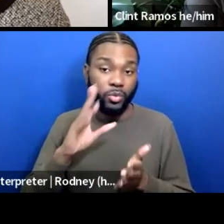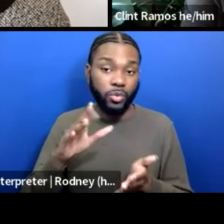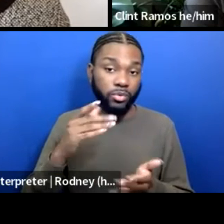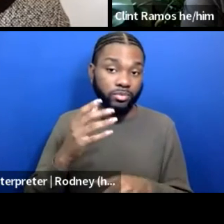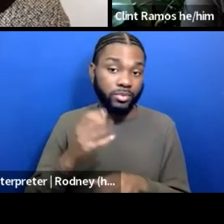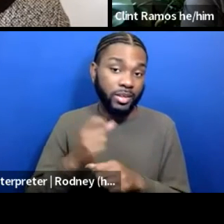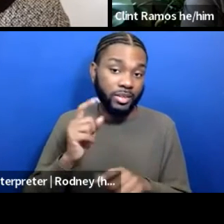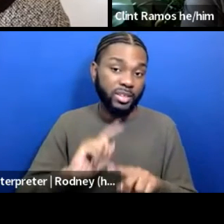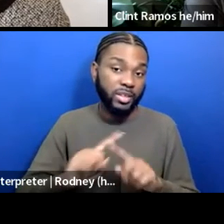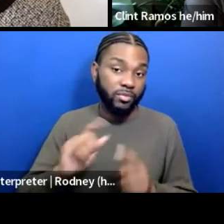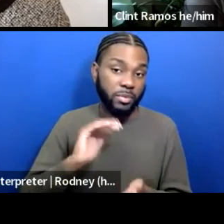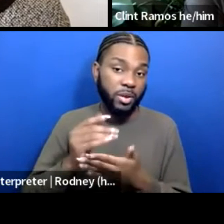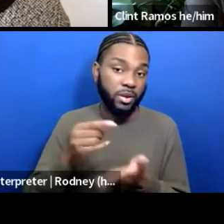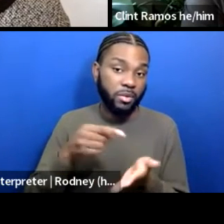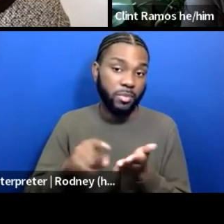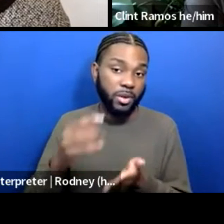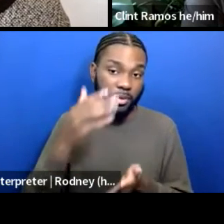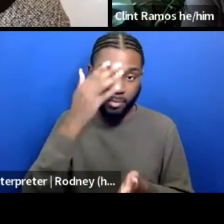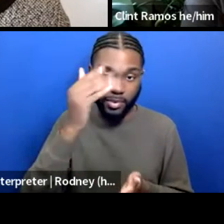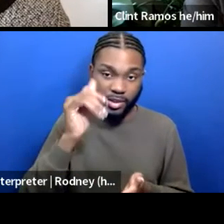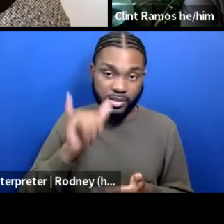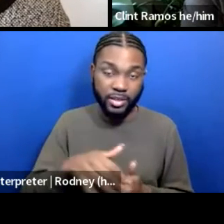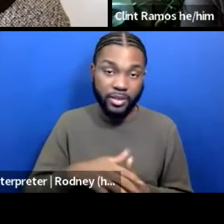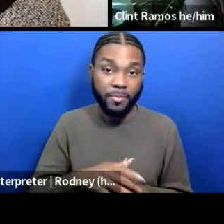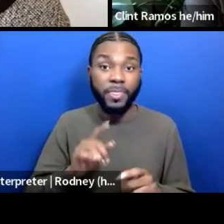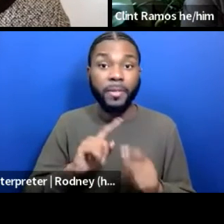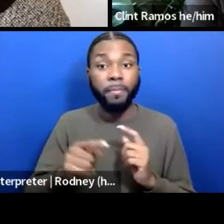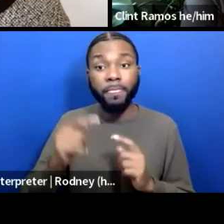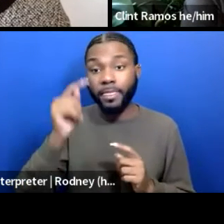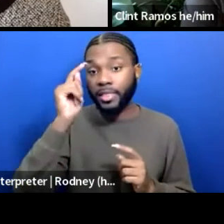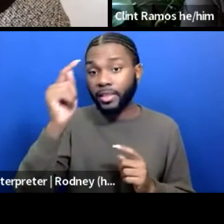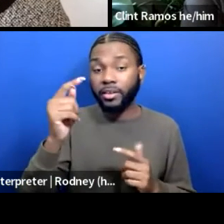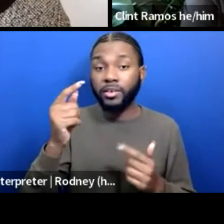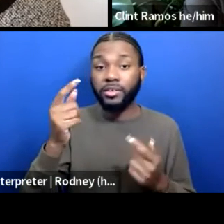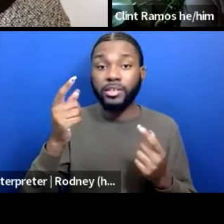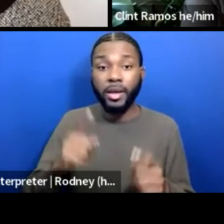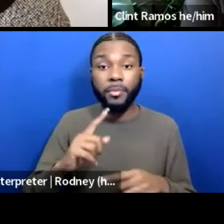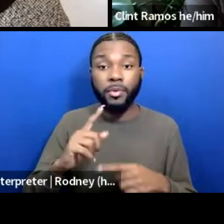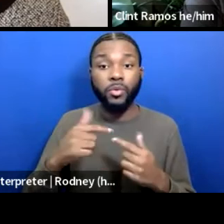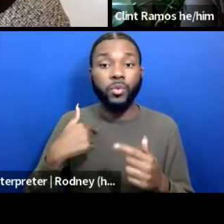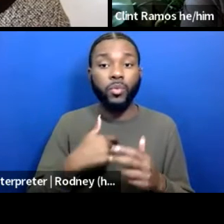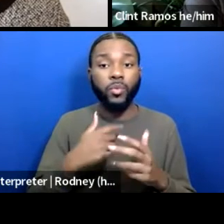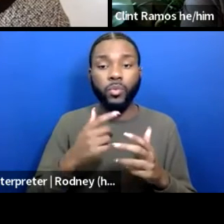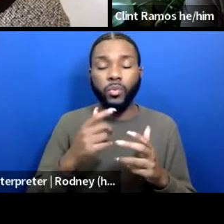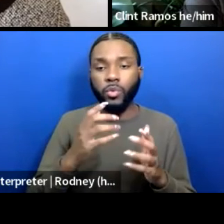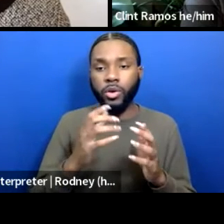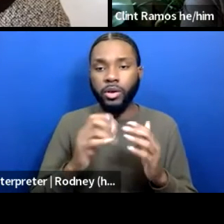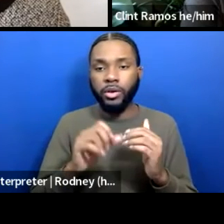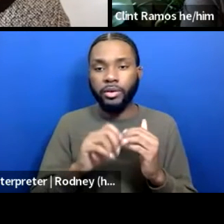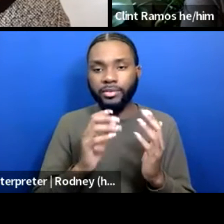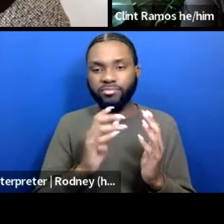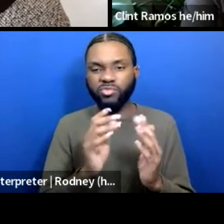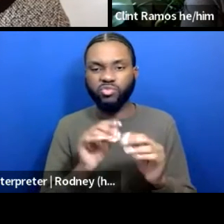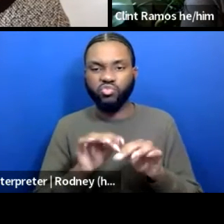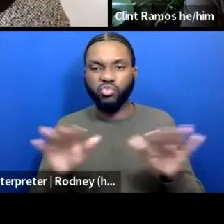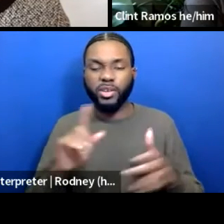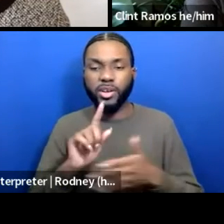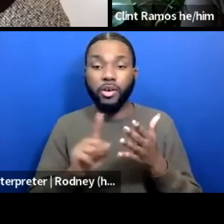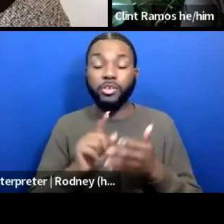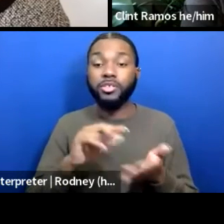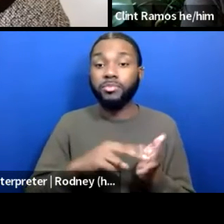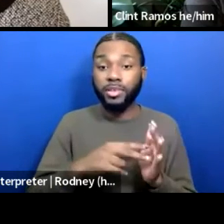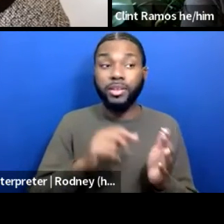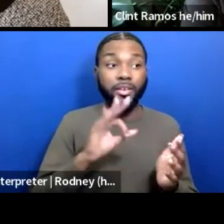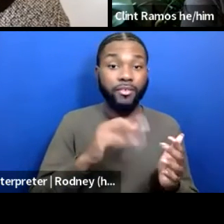of that. The theory is, is that we're reallocating these hours. So the same hours you would have worked within a certain number of days,